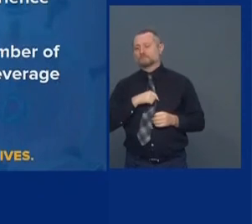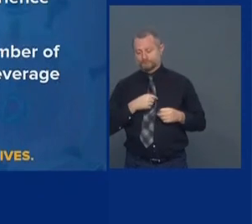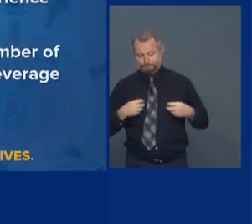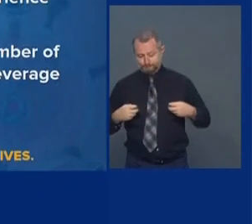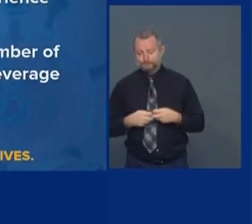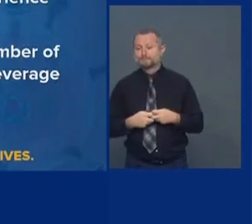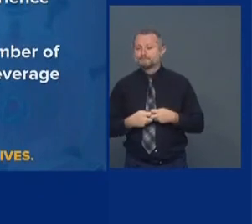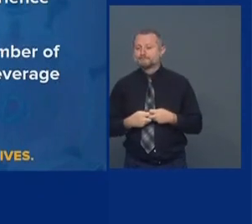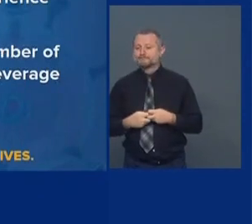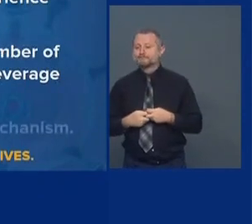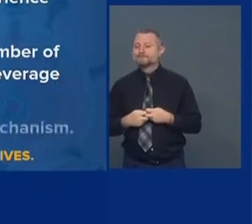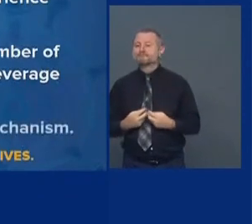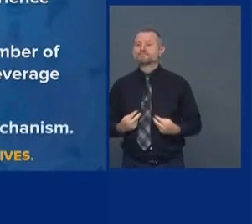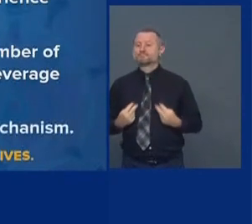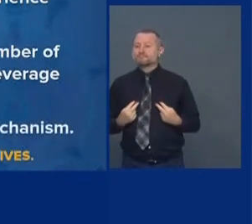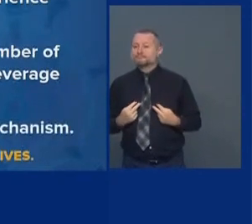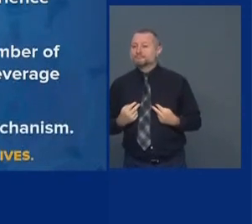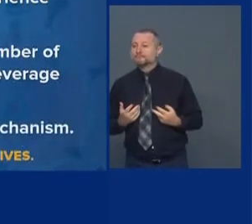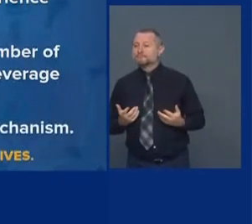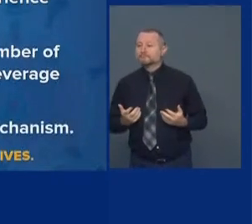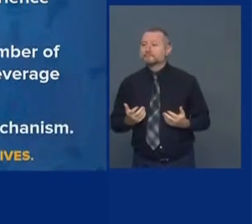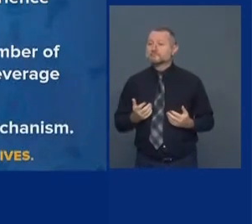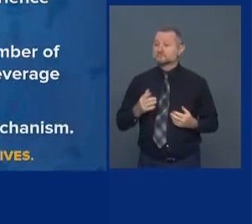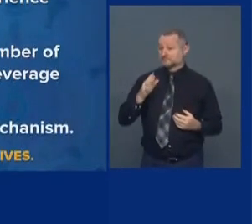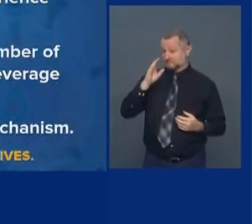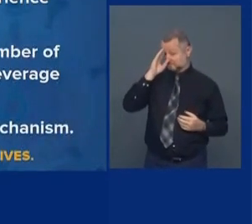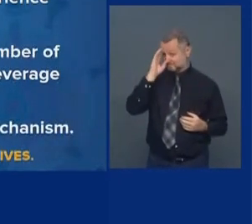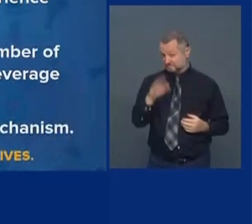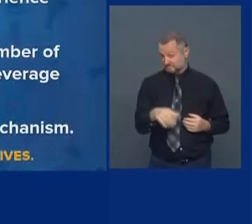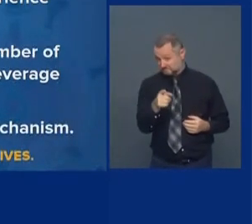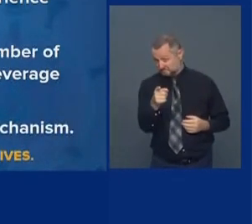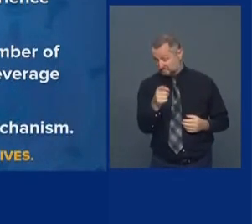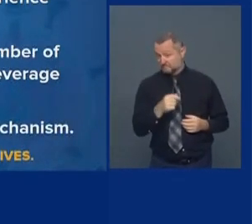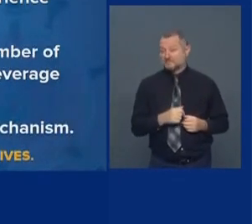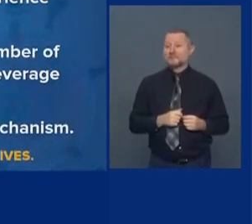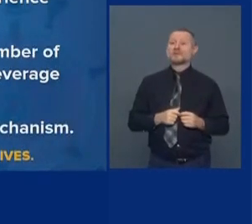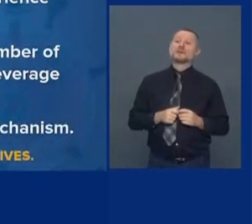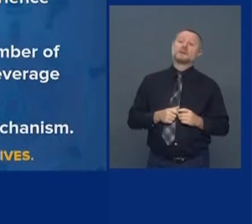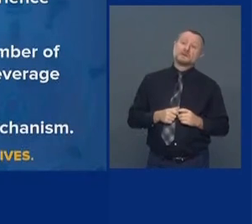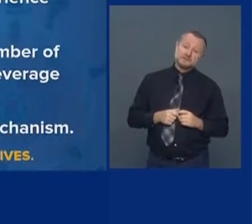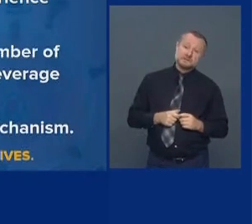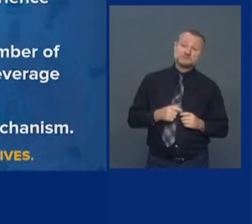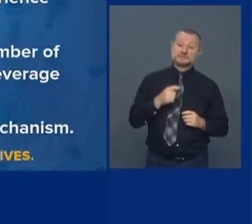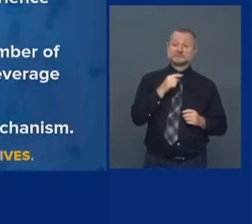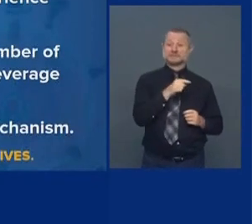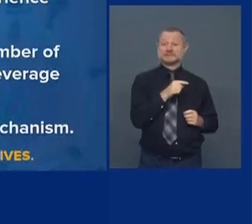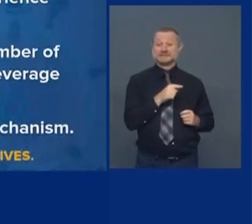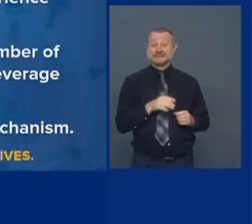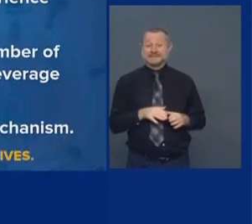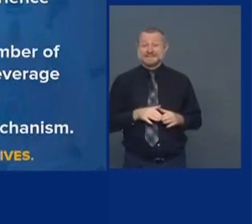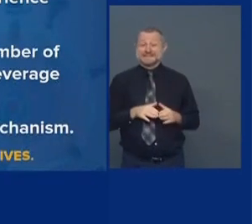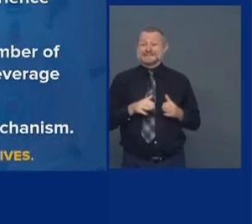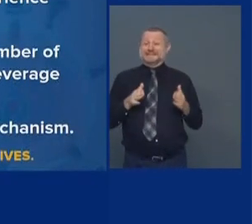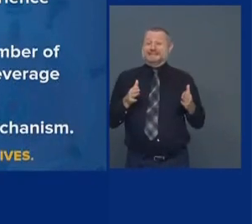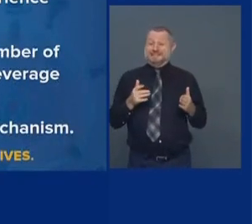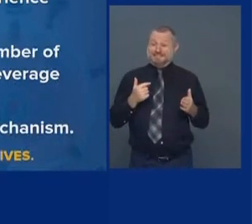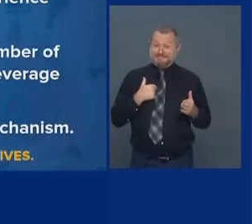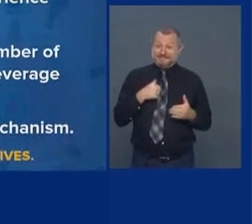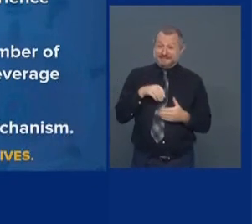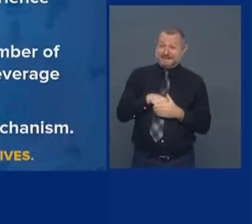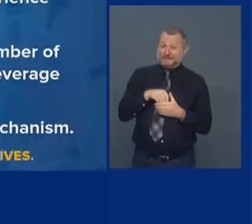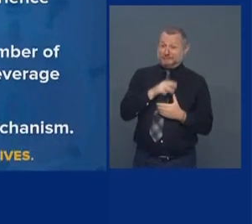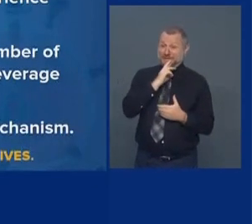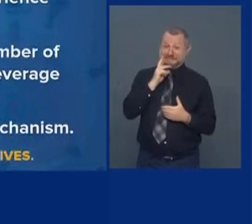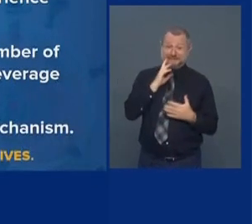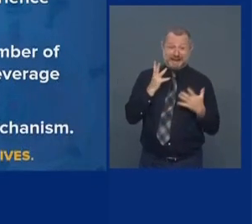face. You also know that when we opened indoor dining in upstate New York, we had